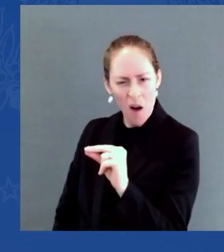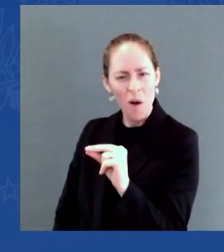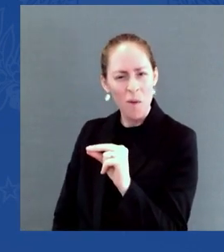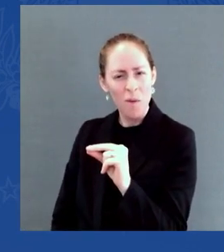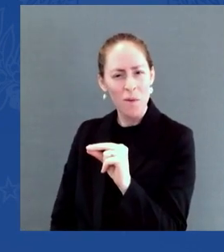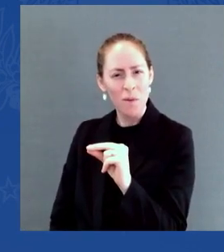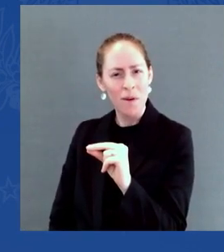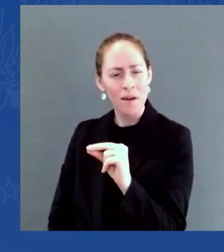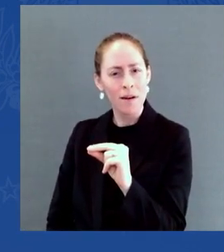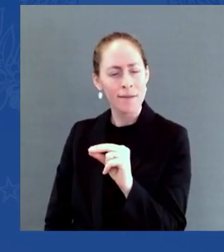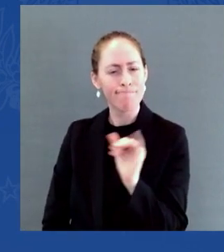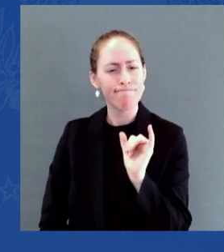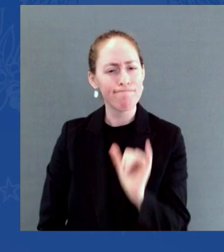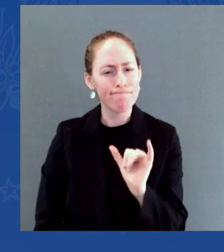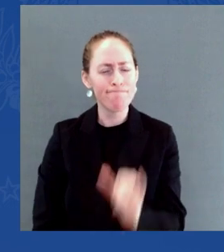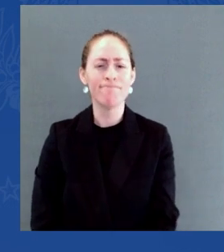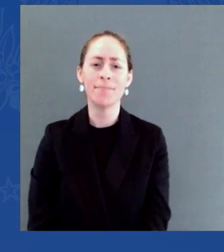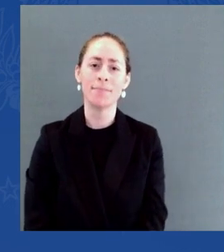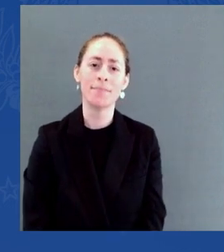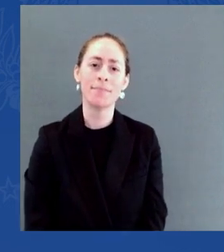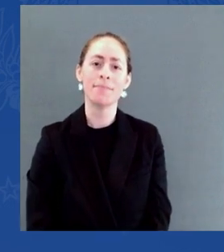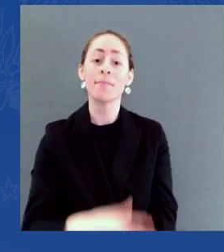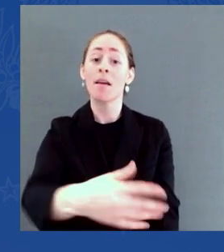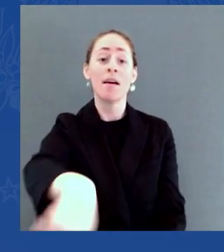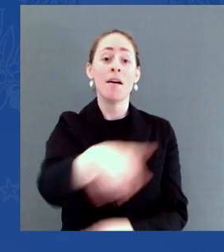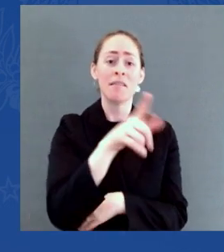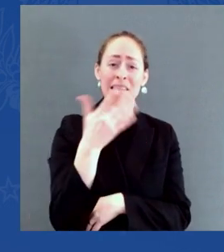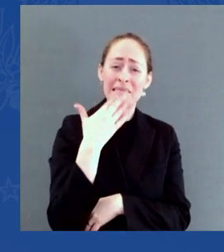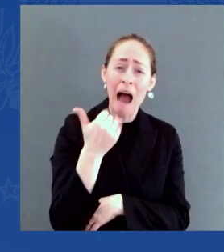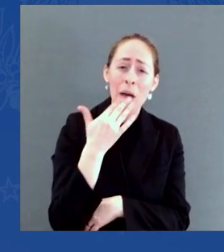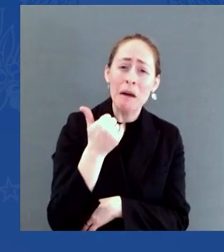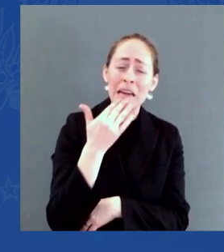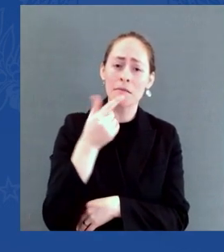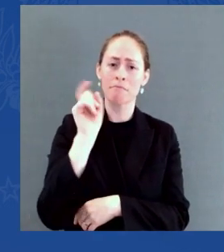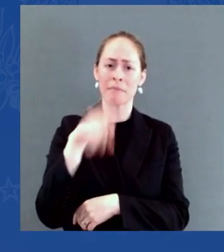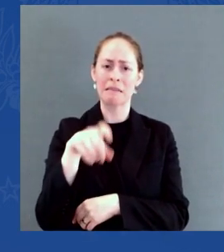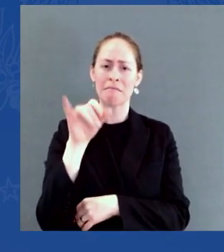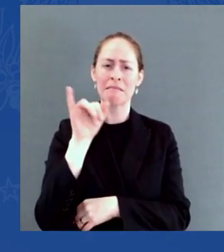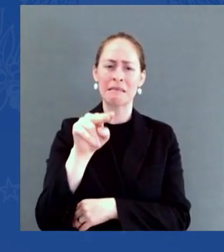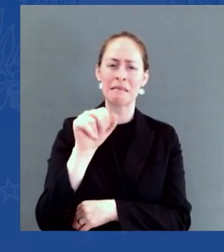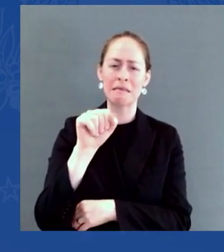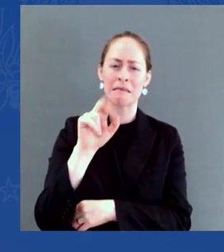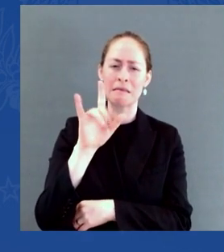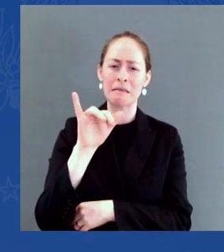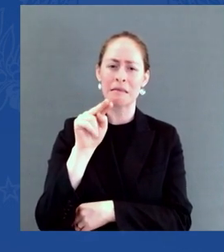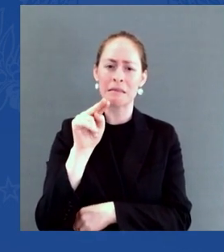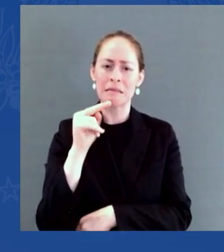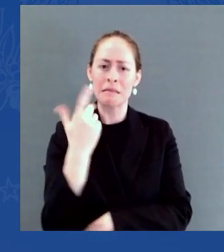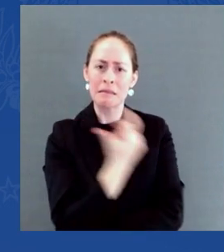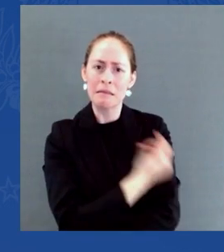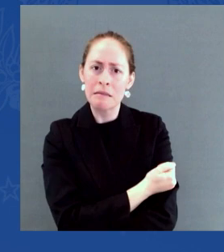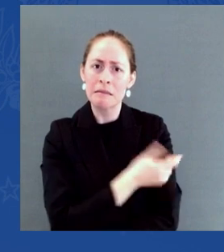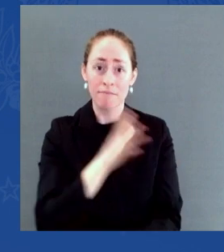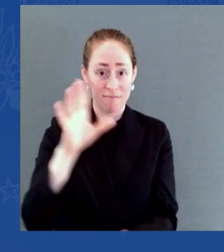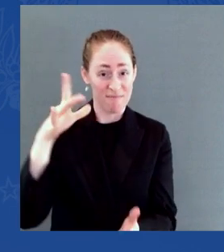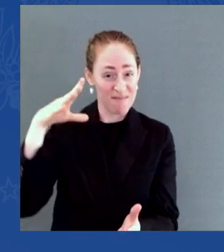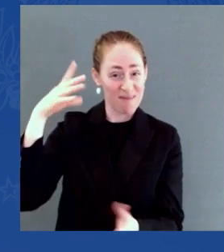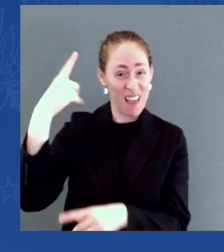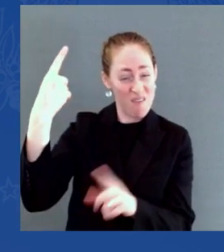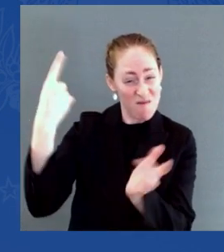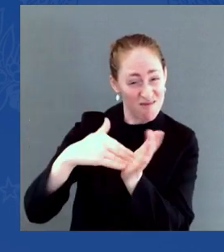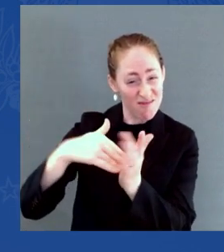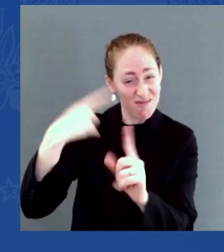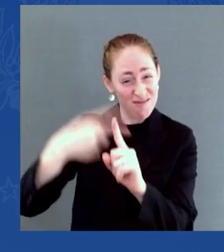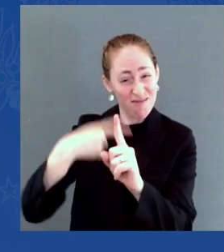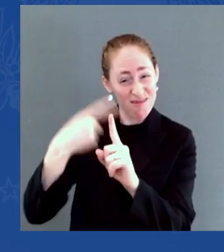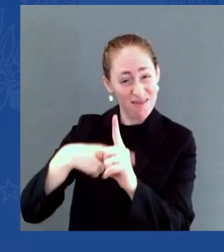instead of $35 a month. Think of that. Not only affects the health of the child and the family,